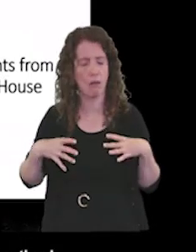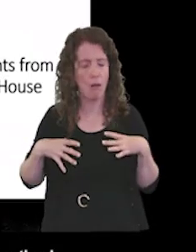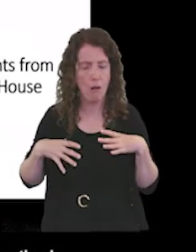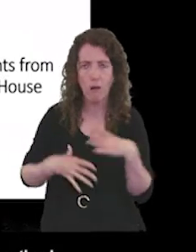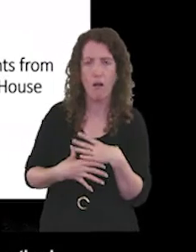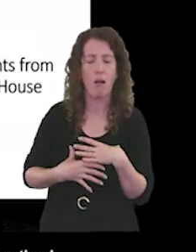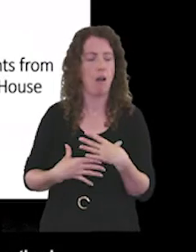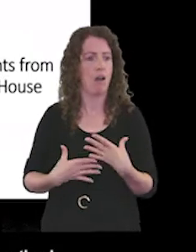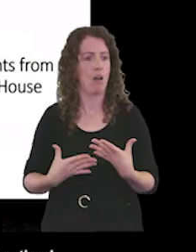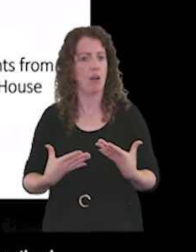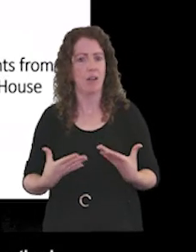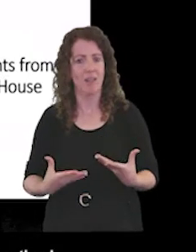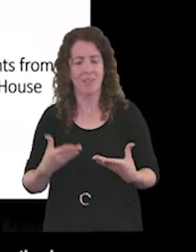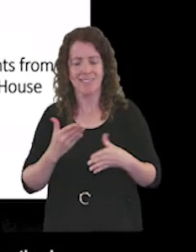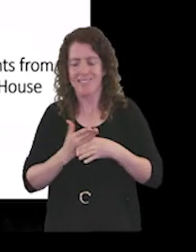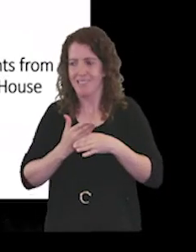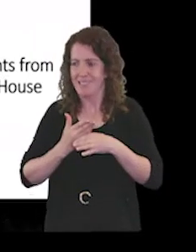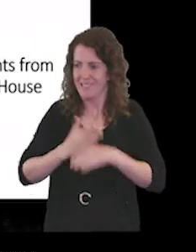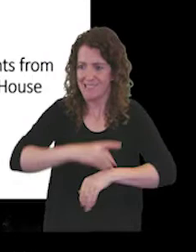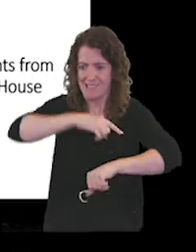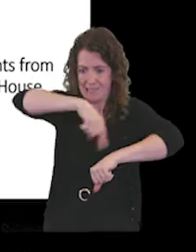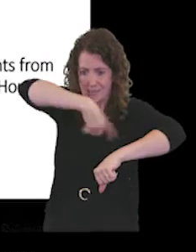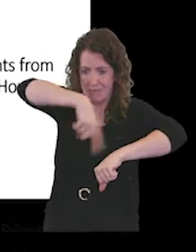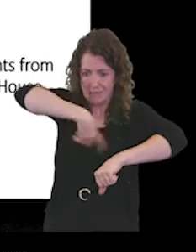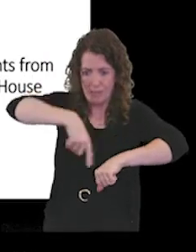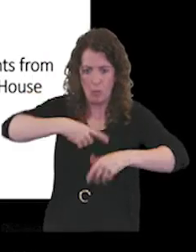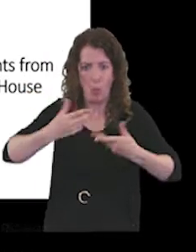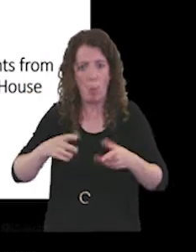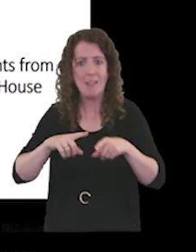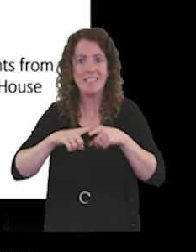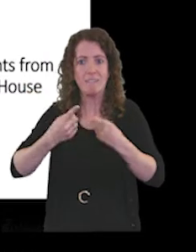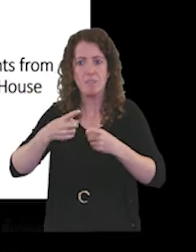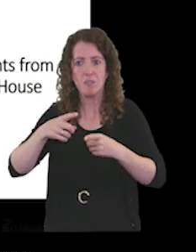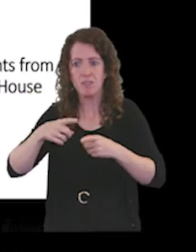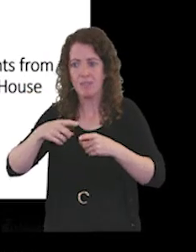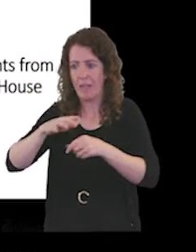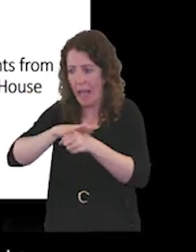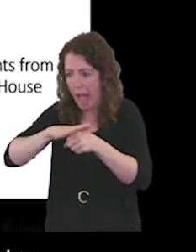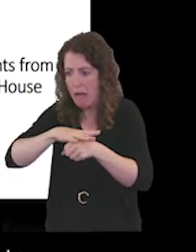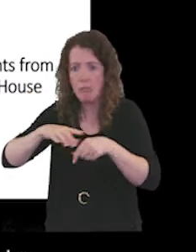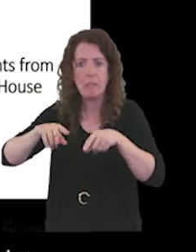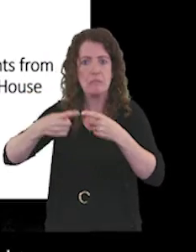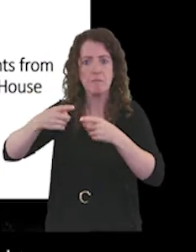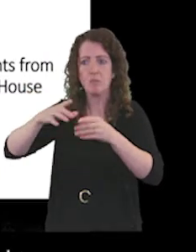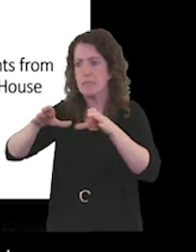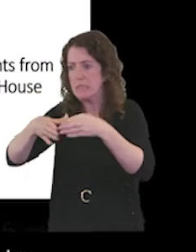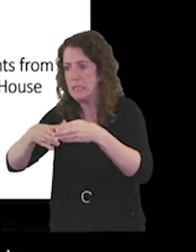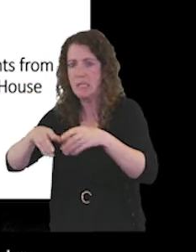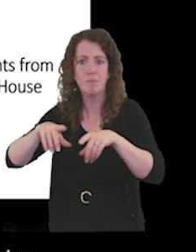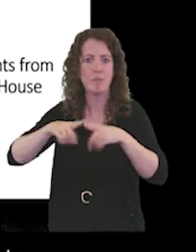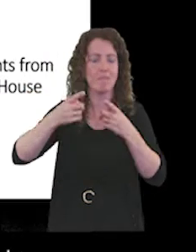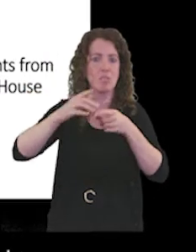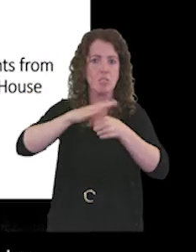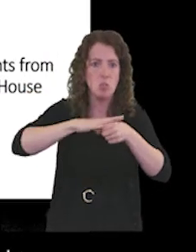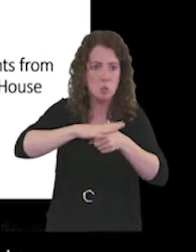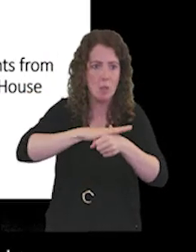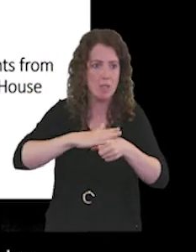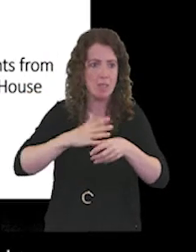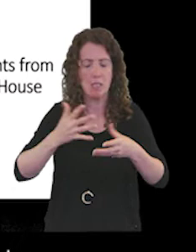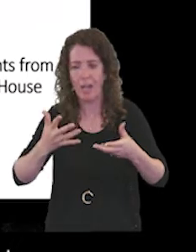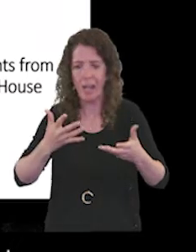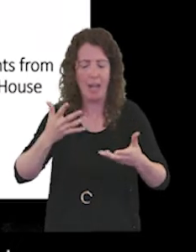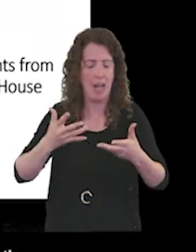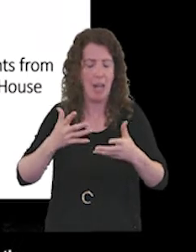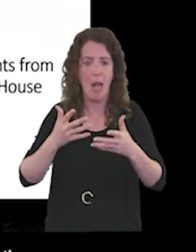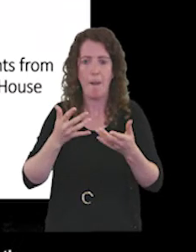they're tired, they're having to work probably in different areas and different teams in different circumstances, managing all the